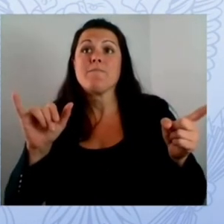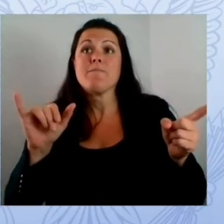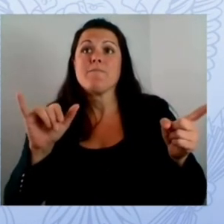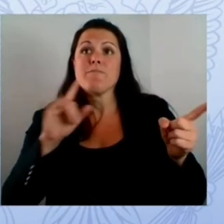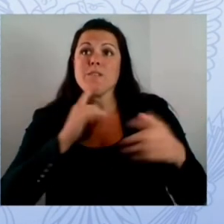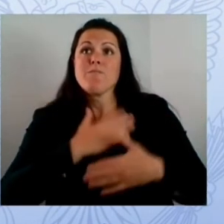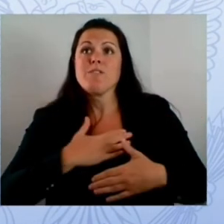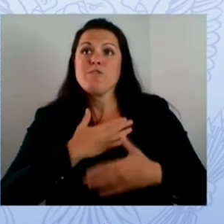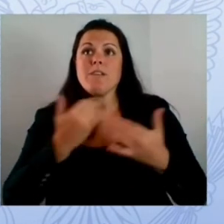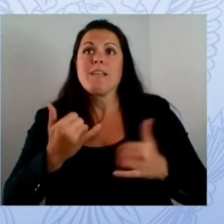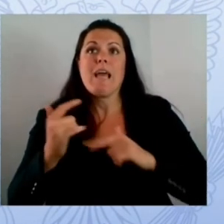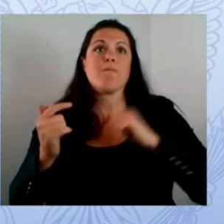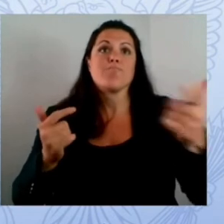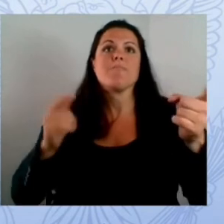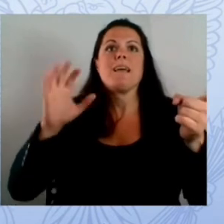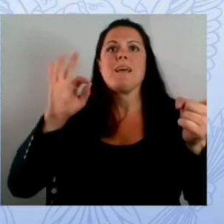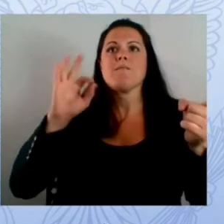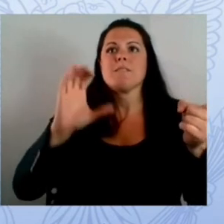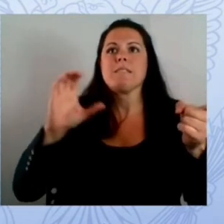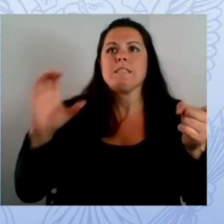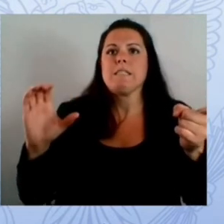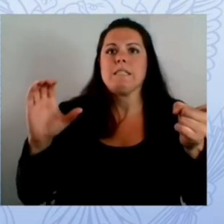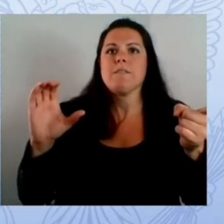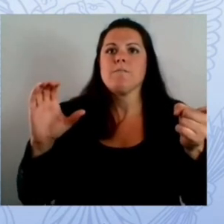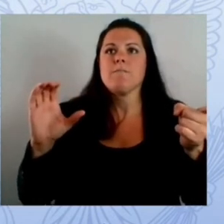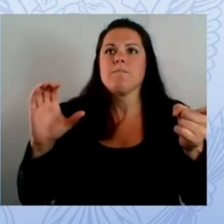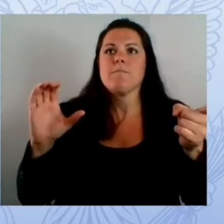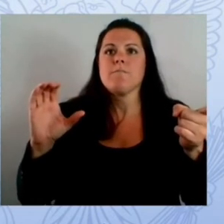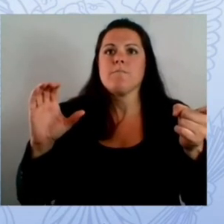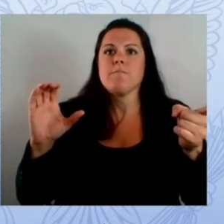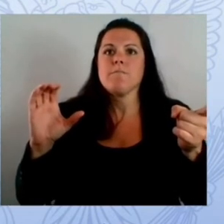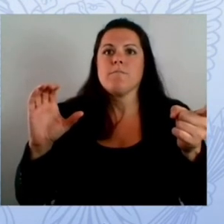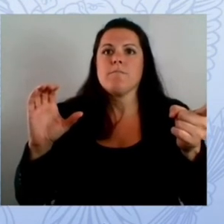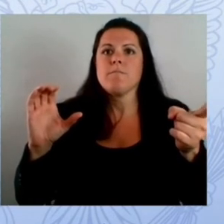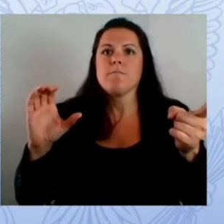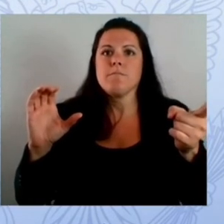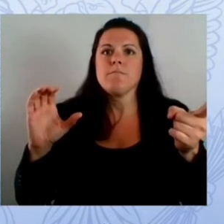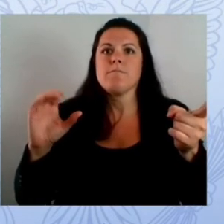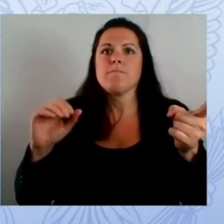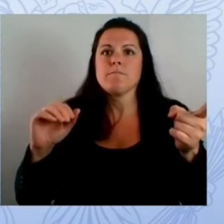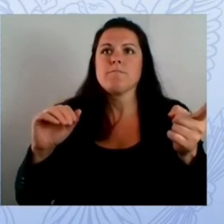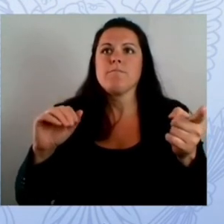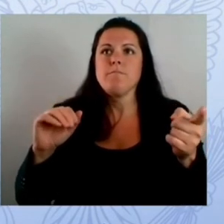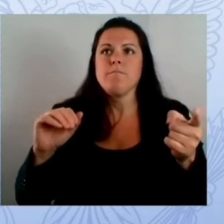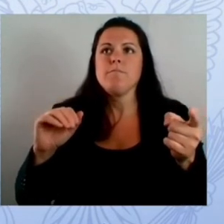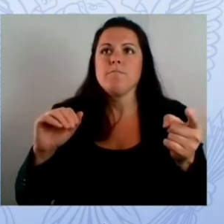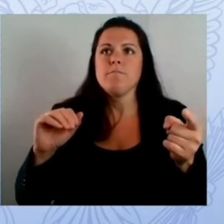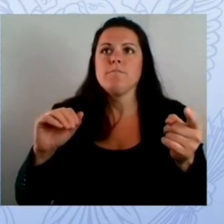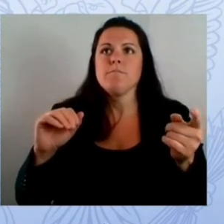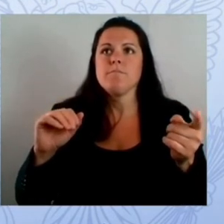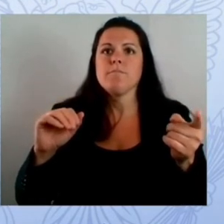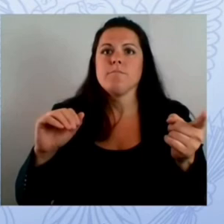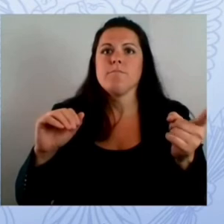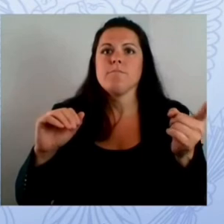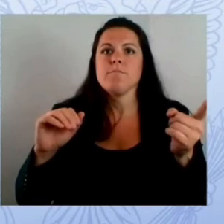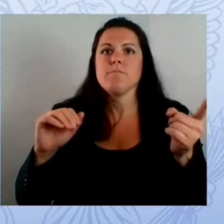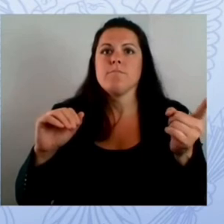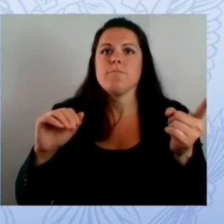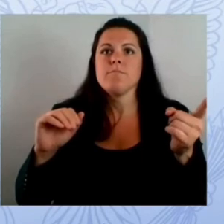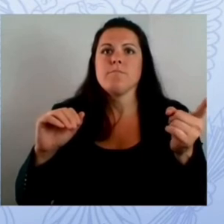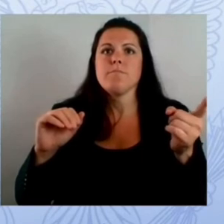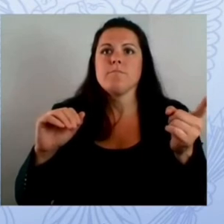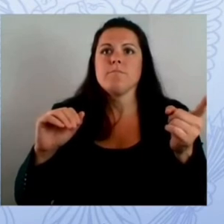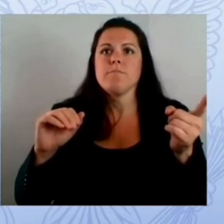um and yes as you said um unfortunately with the schedule change the chairwoman couldn't make it today she's uh she was on a flight this morning uh to to